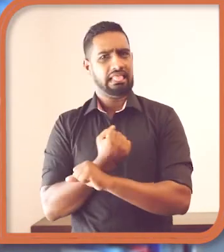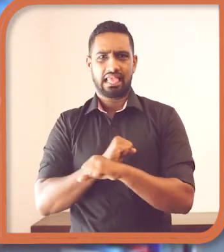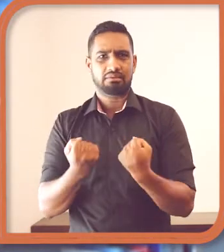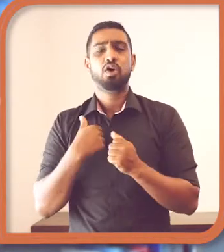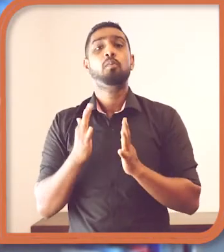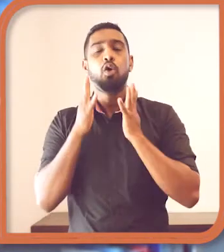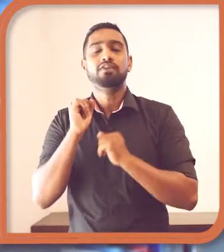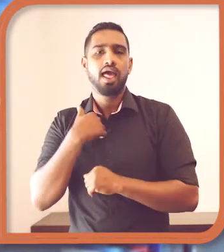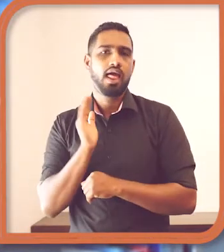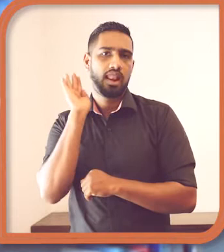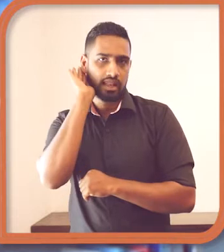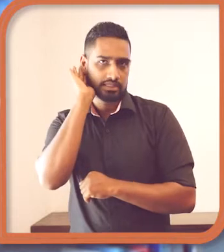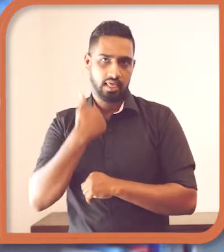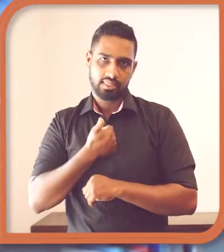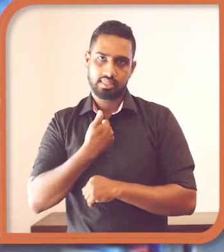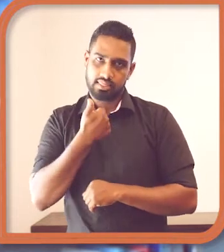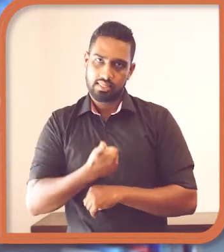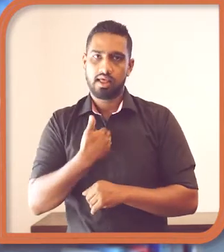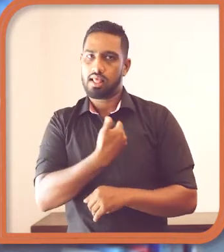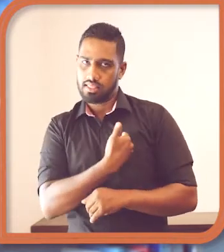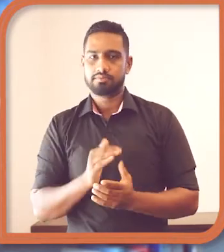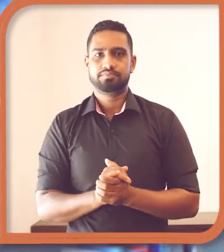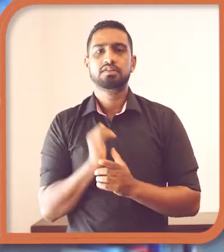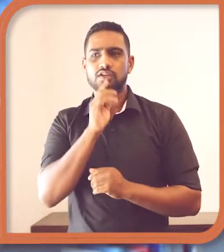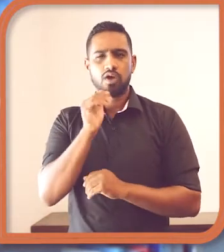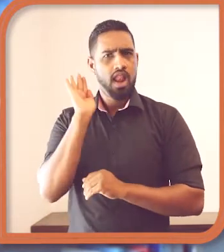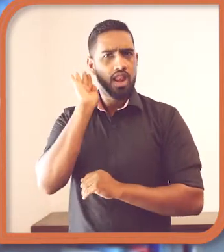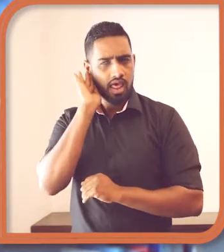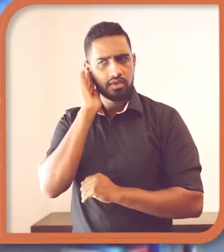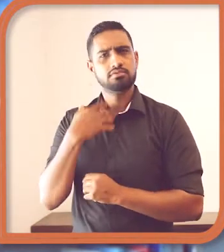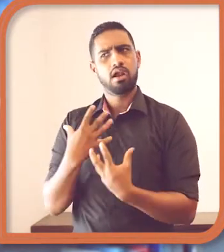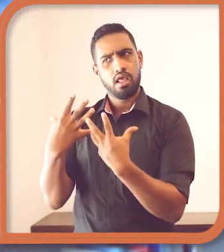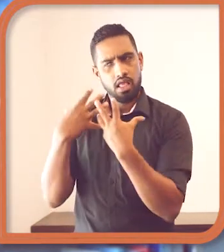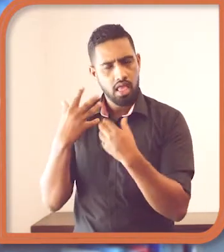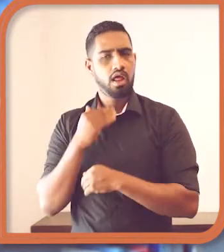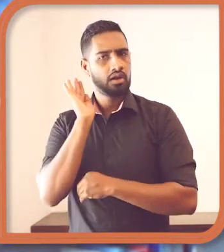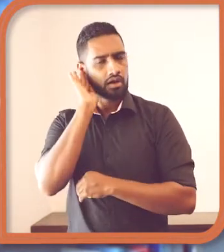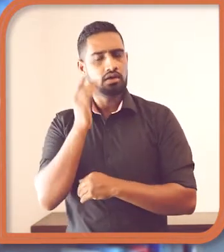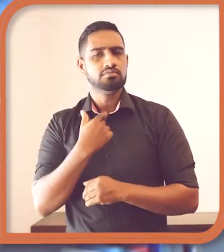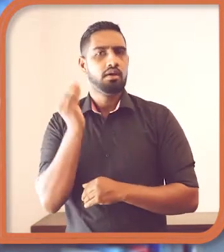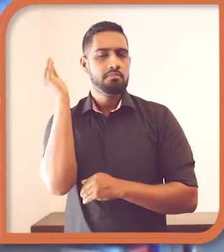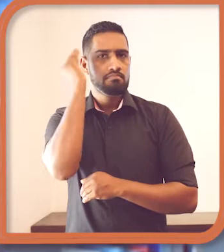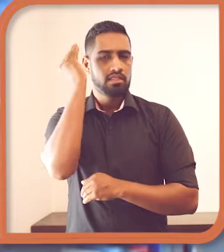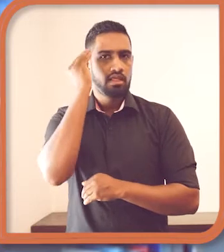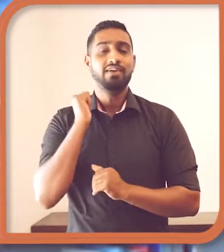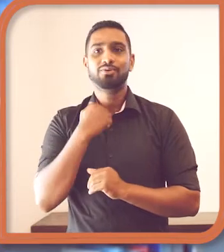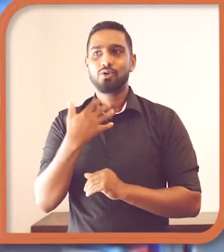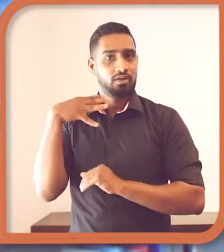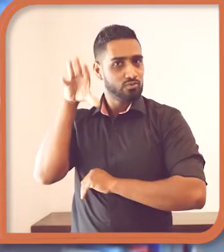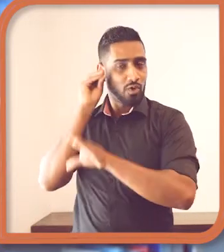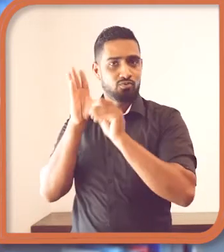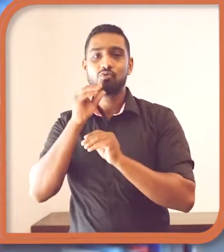but most of the time I would like to listen a lot because there are a lot of things that I can take into my mind when I listen because